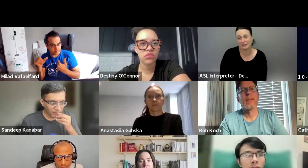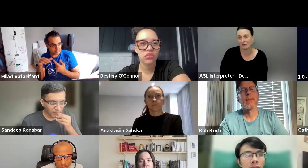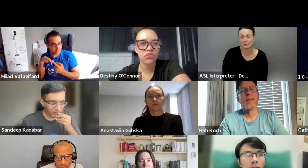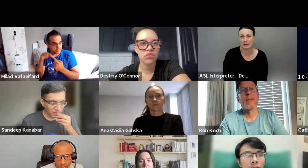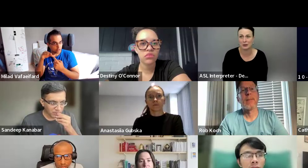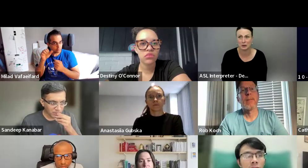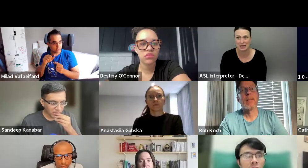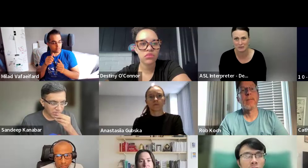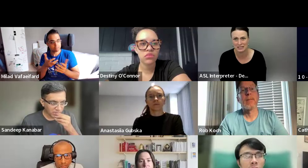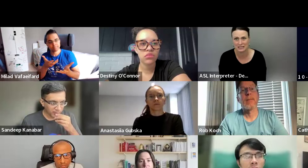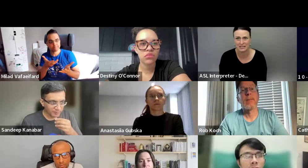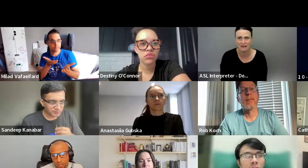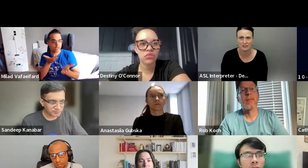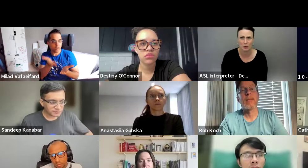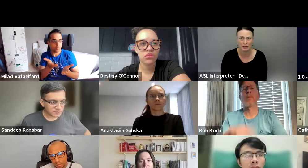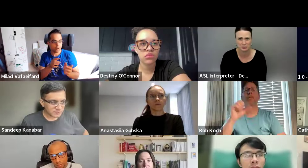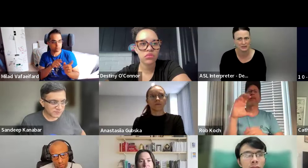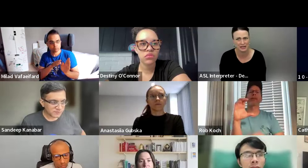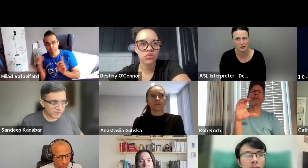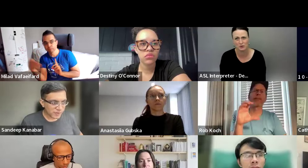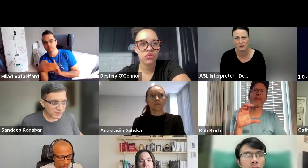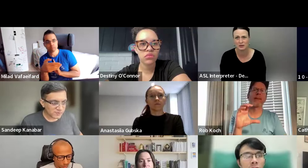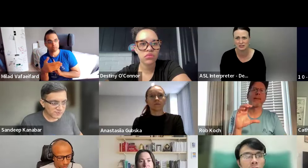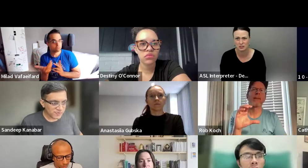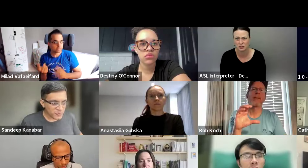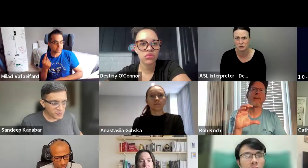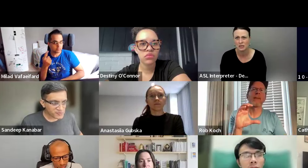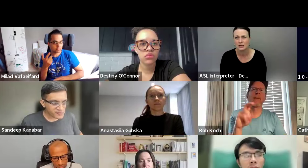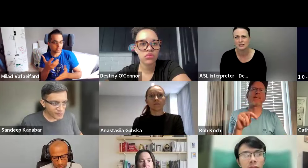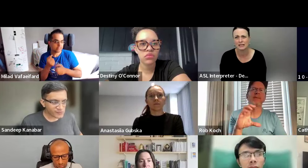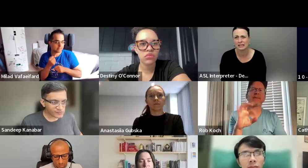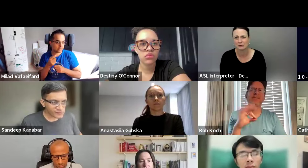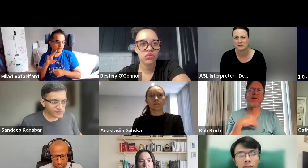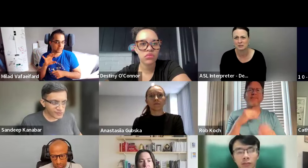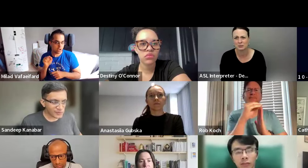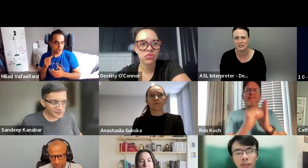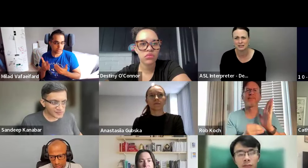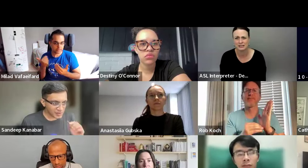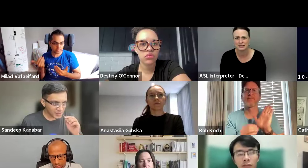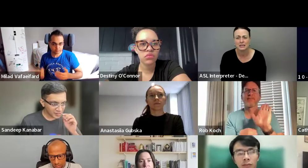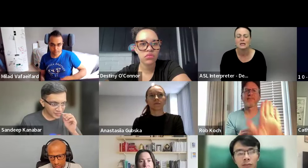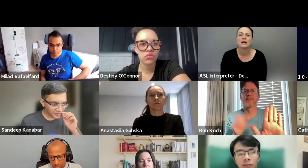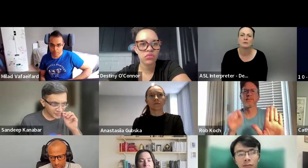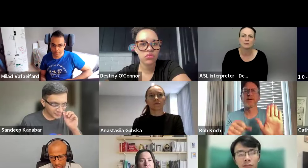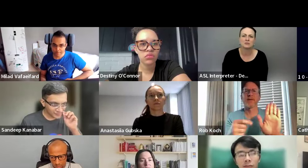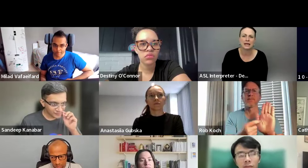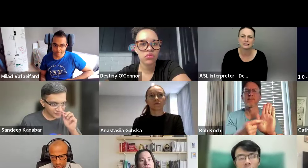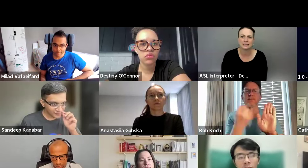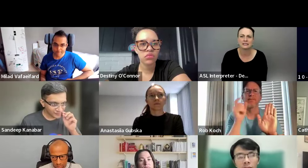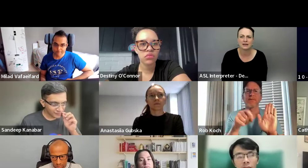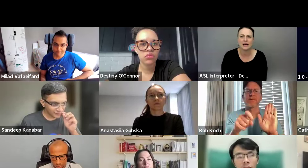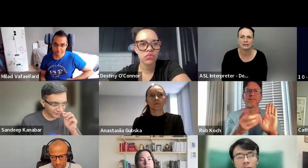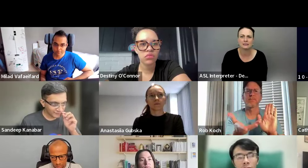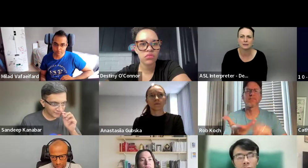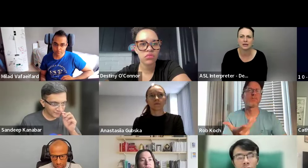like some kind of letter you can get from the CNCF to help expedite that. don't know if that would assist you to kind of get around some of the processes and Rob saying